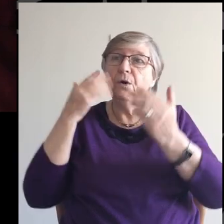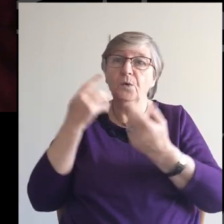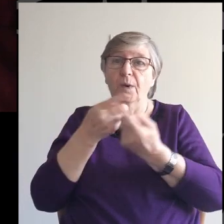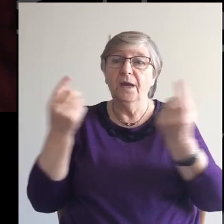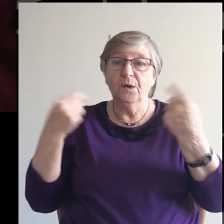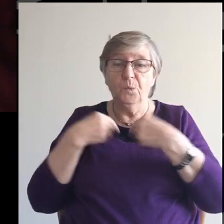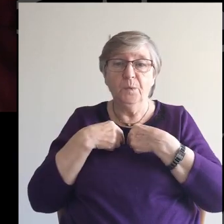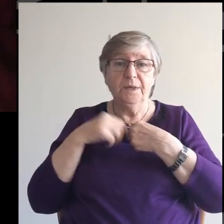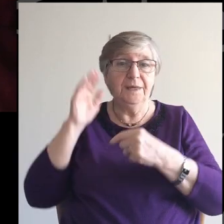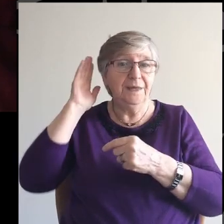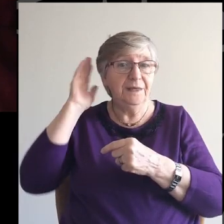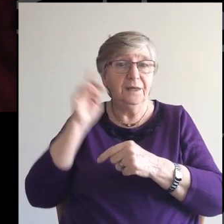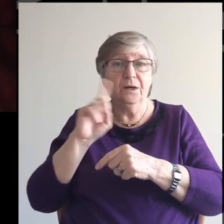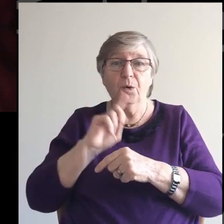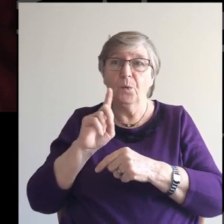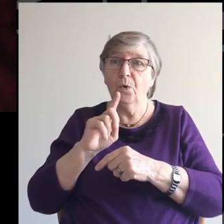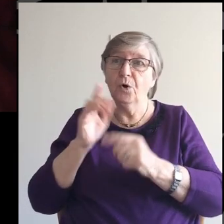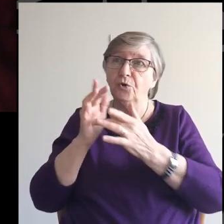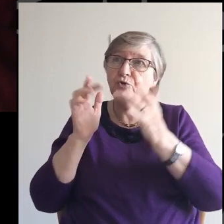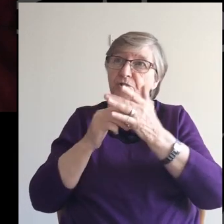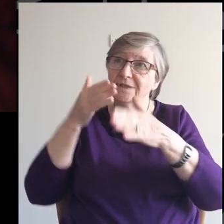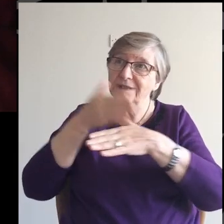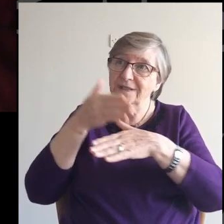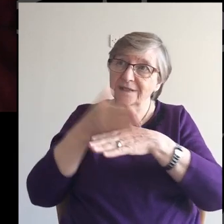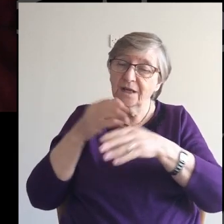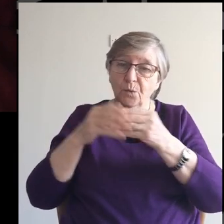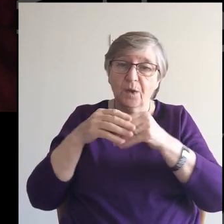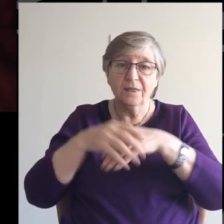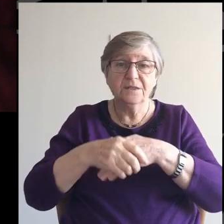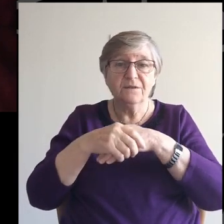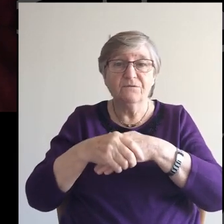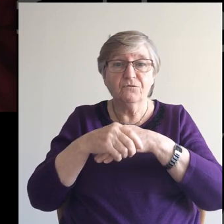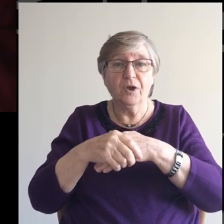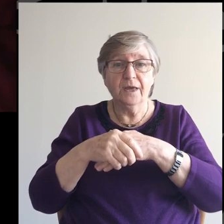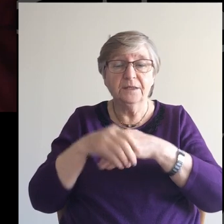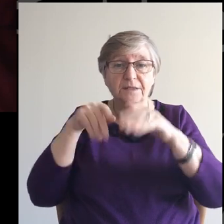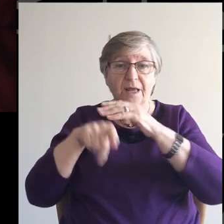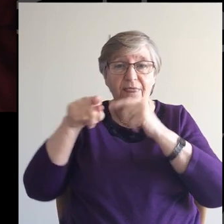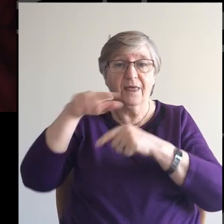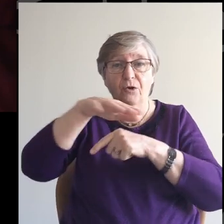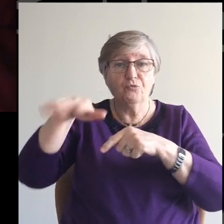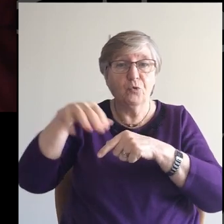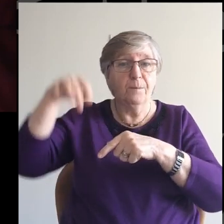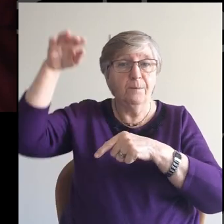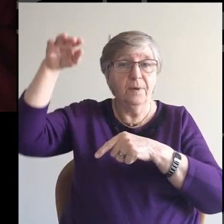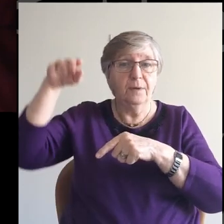do hear What Jesus did With his followers In the upstairs room